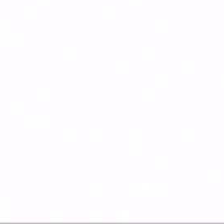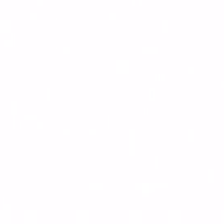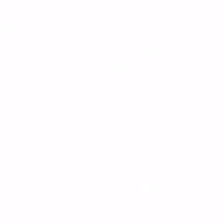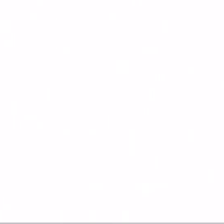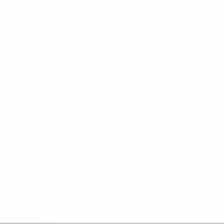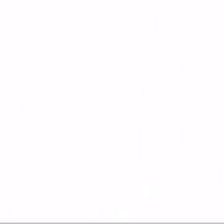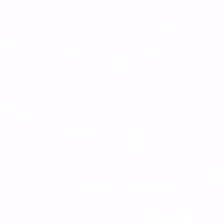you you